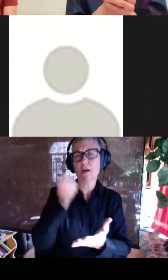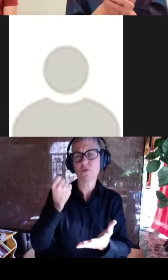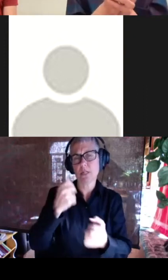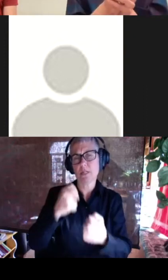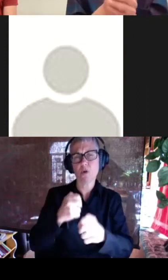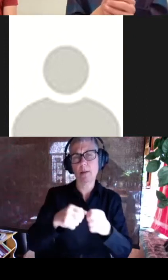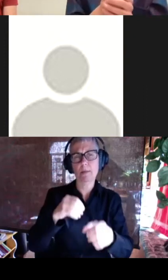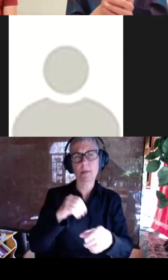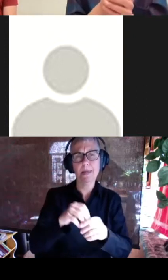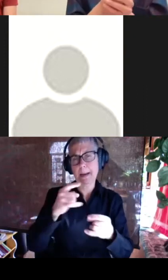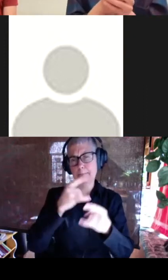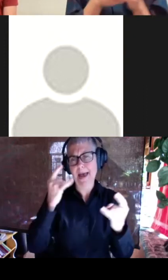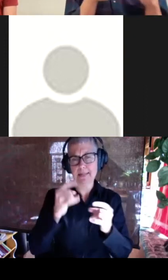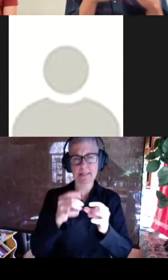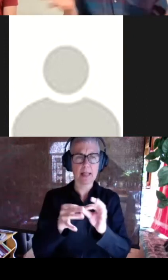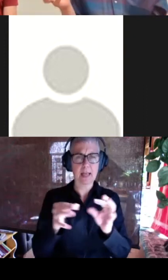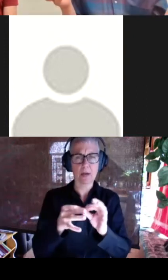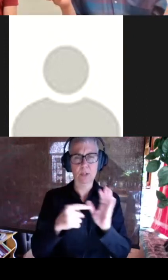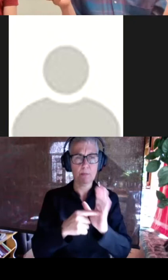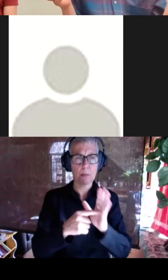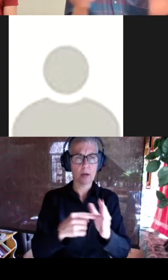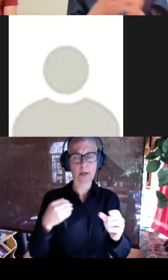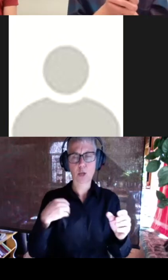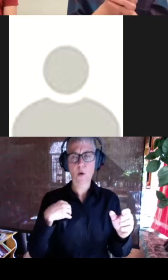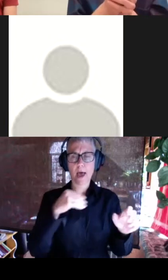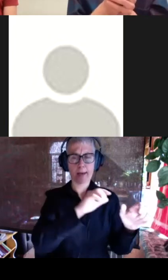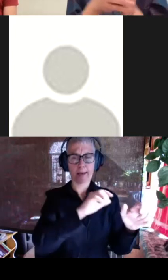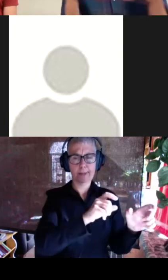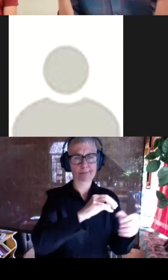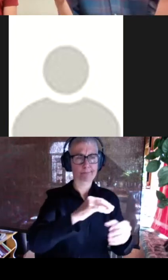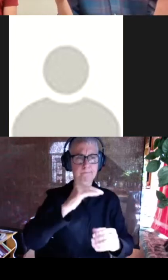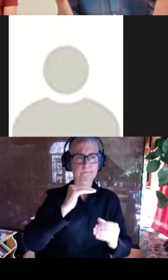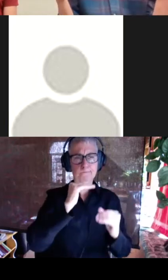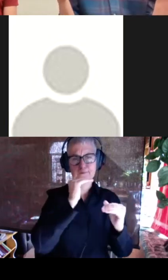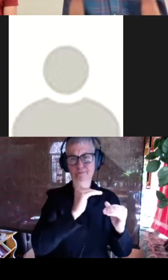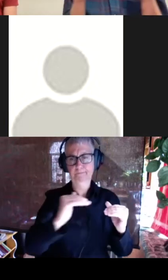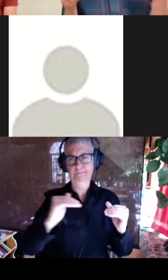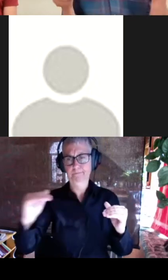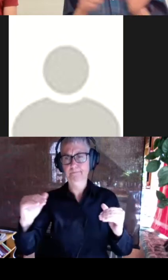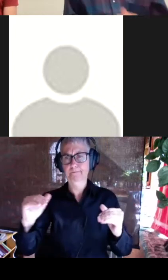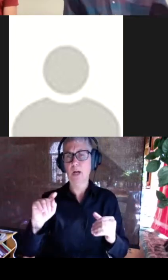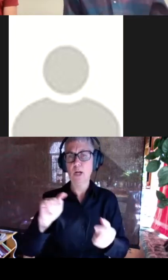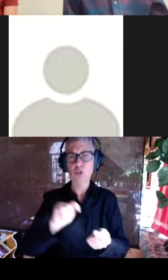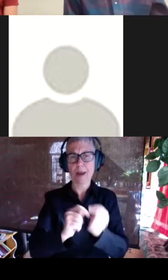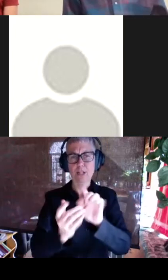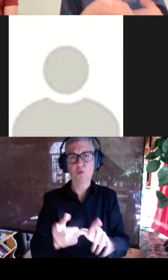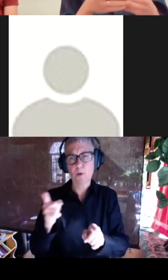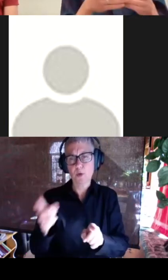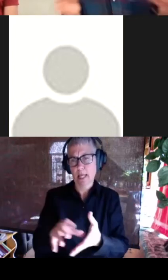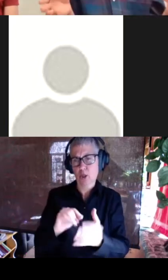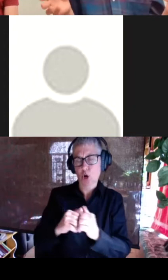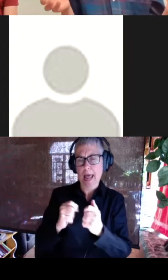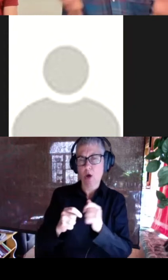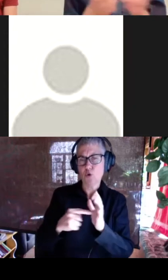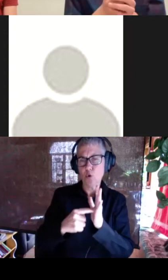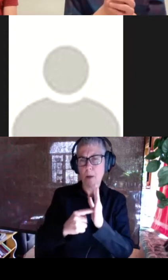in which you just have a stack of transformers that learns to model the interactions between different tokens